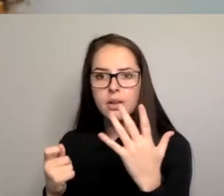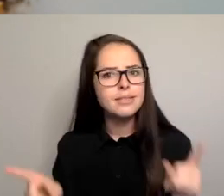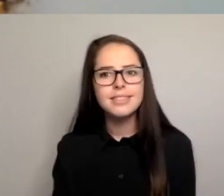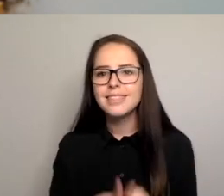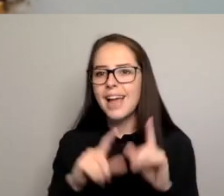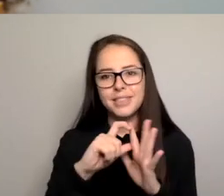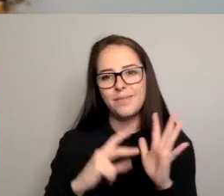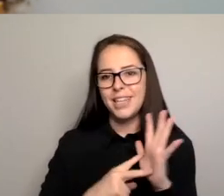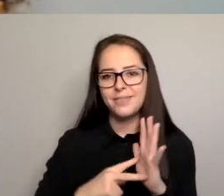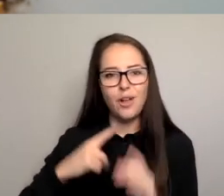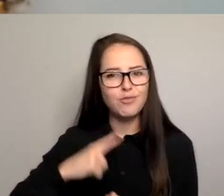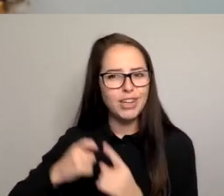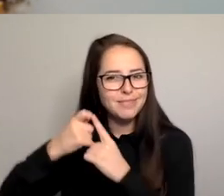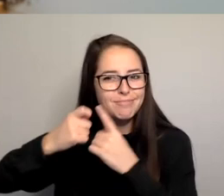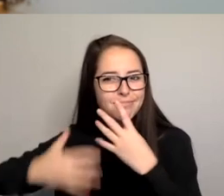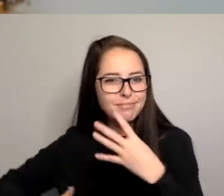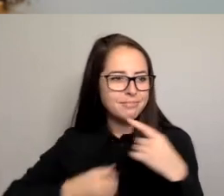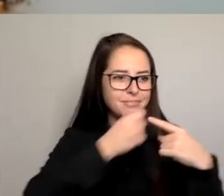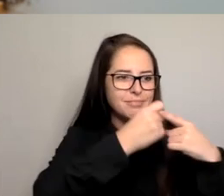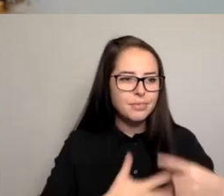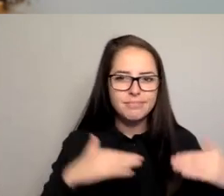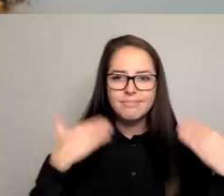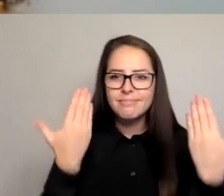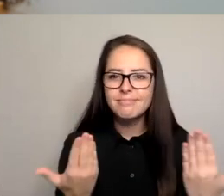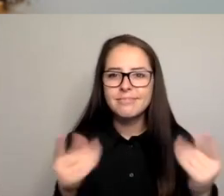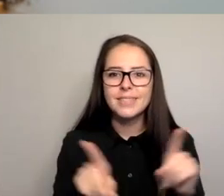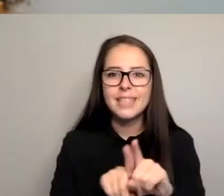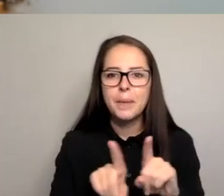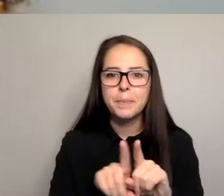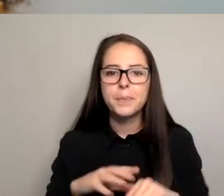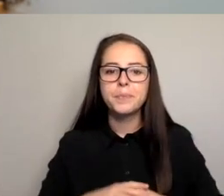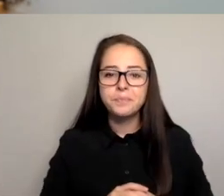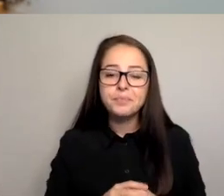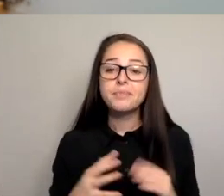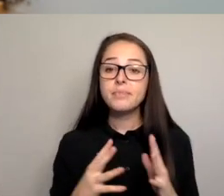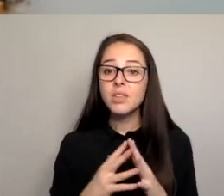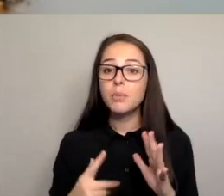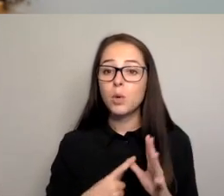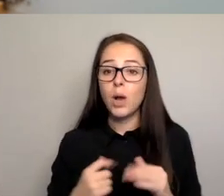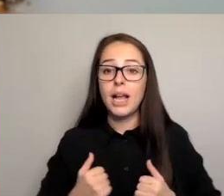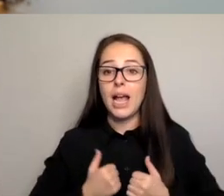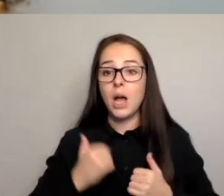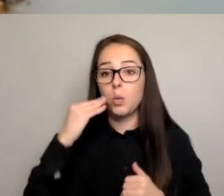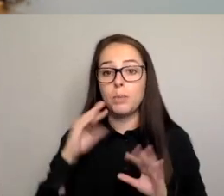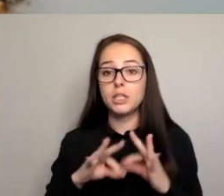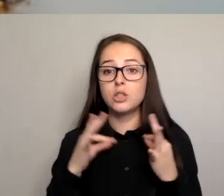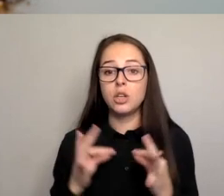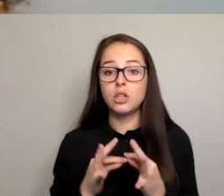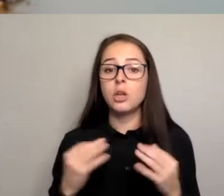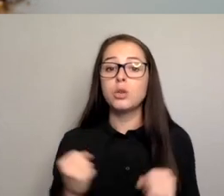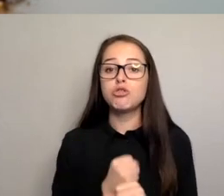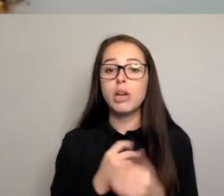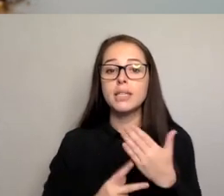So what we've done here in WA through the Local Women's Association, we created a program called Standing Up